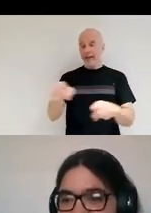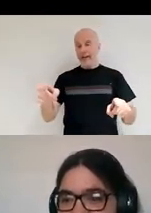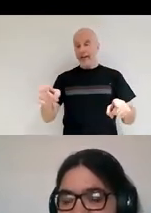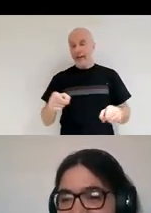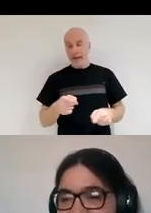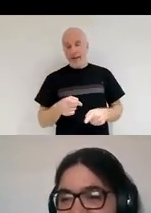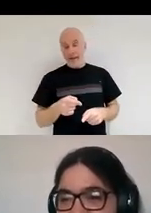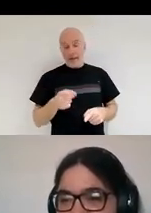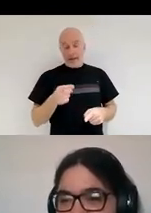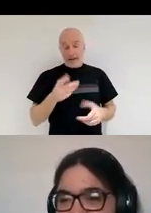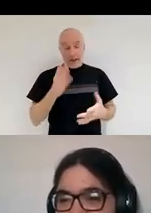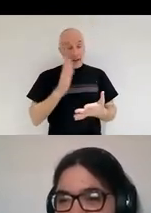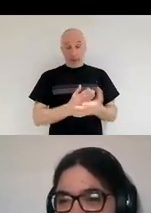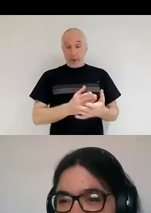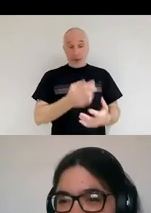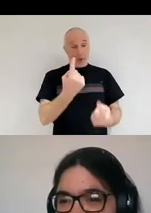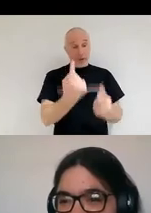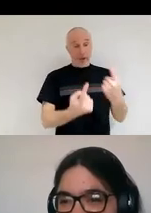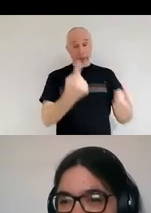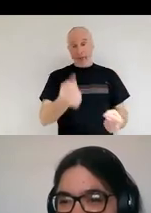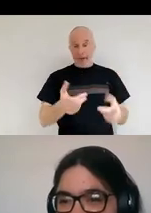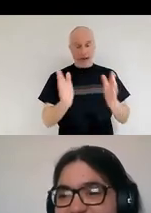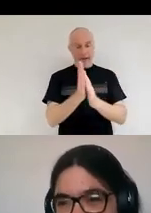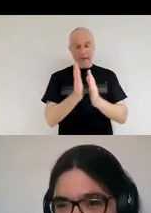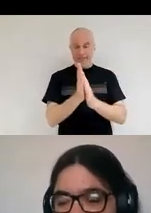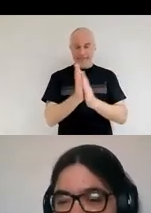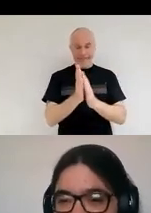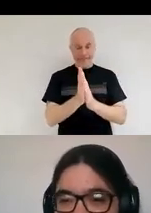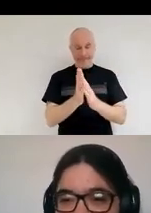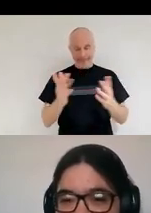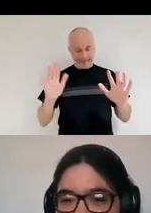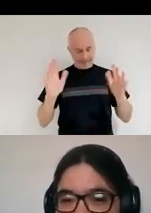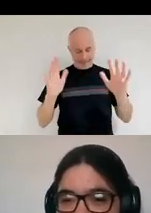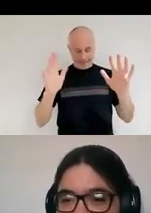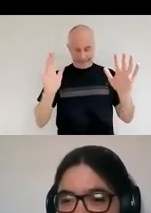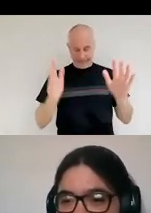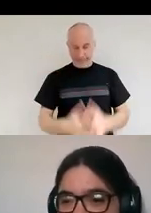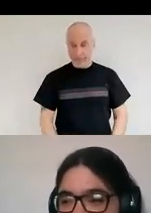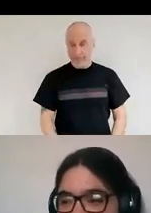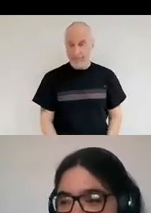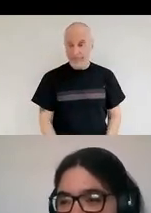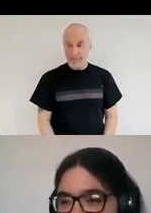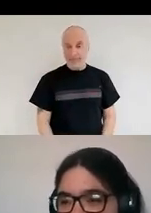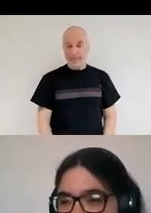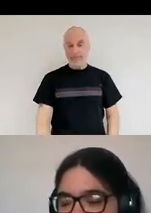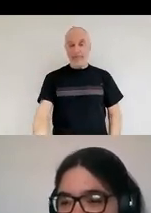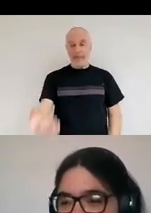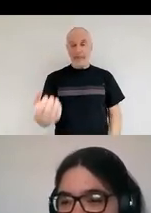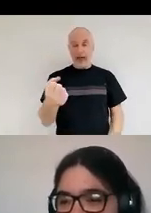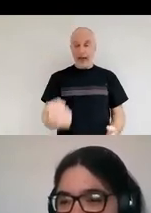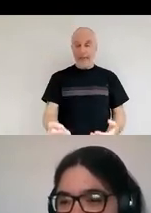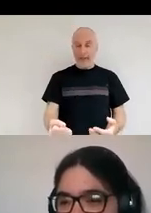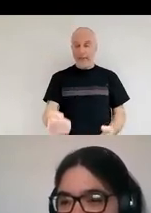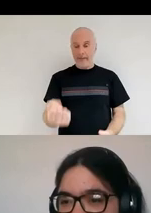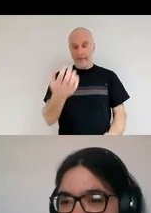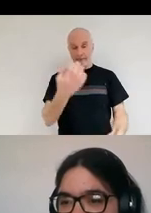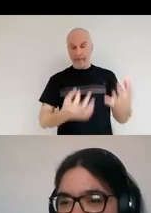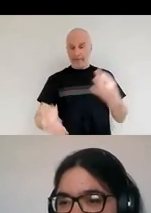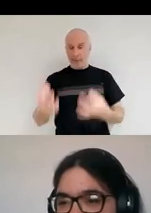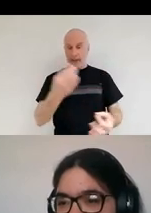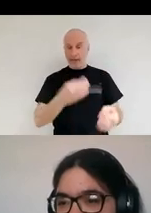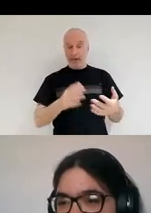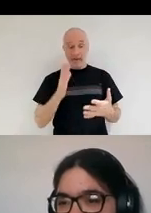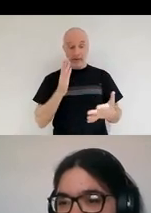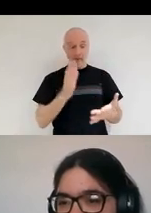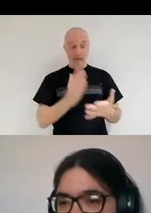a rapturous round of applause, but I'll give you my own anyway, so you can hear that at your end. We do have a few questions. And actually, it ties in very